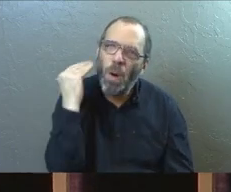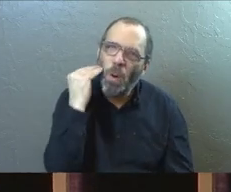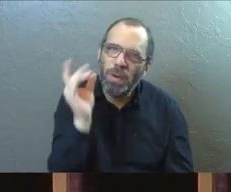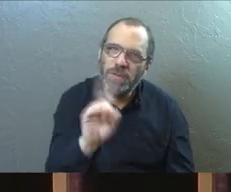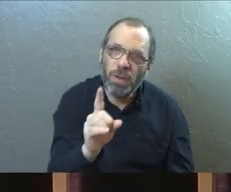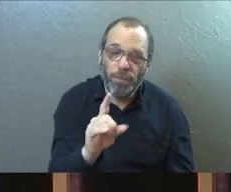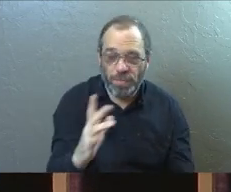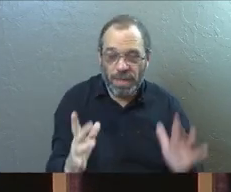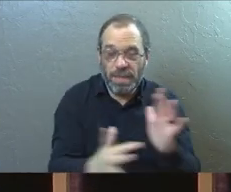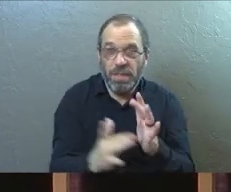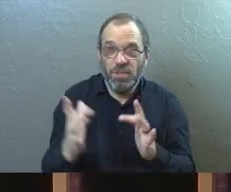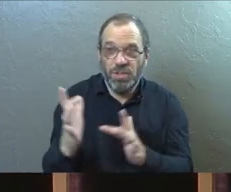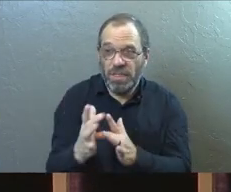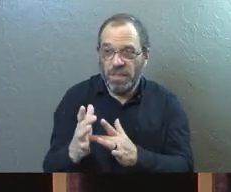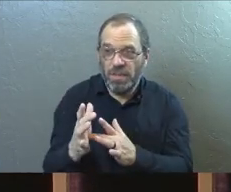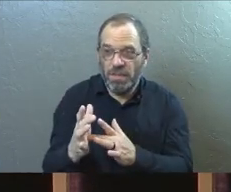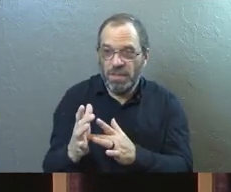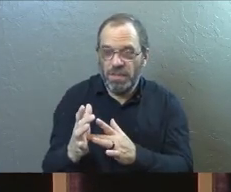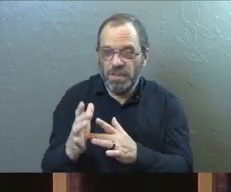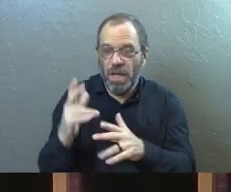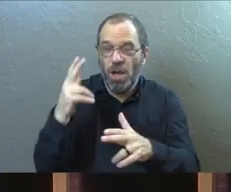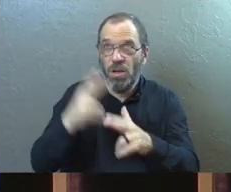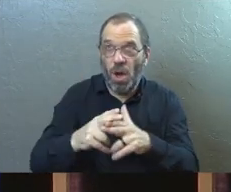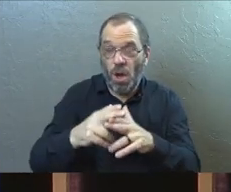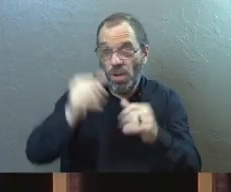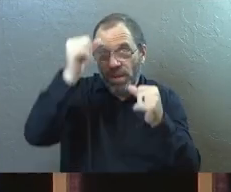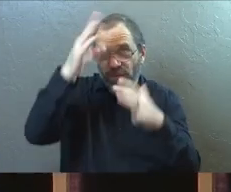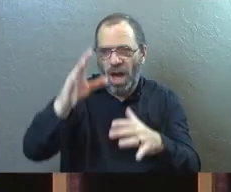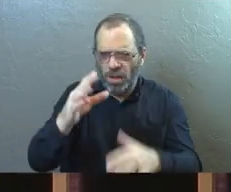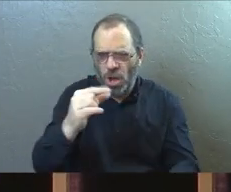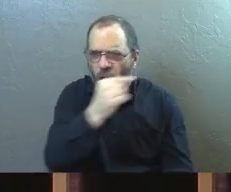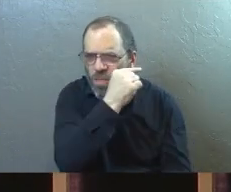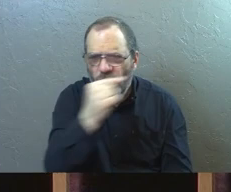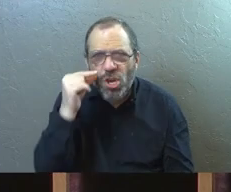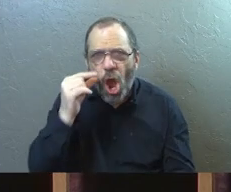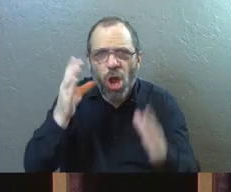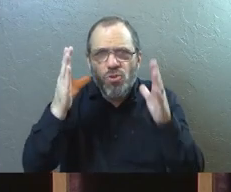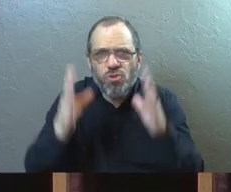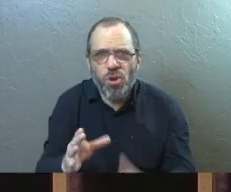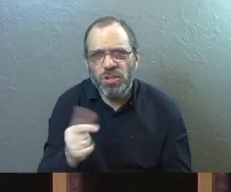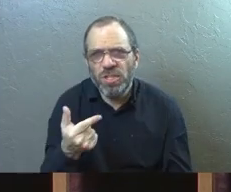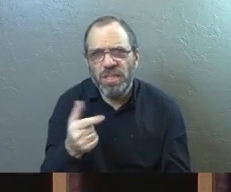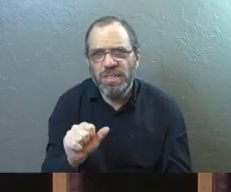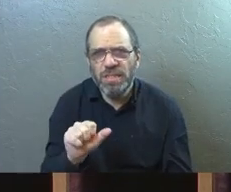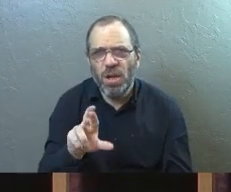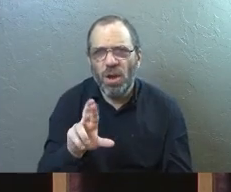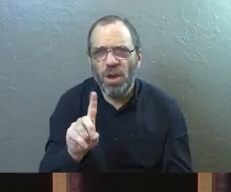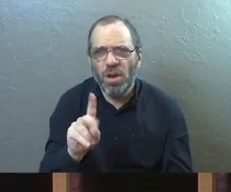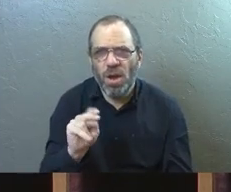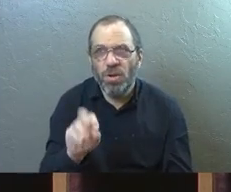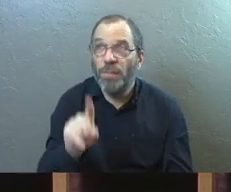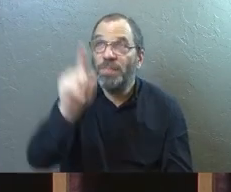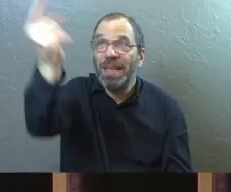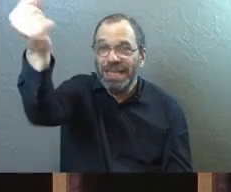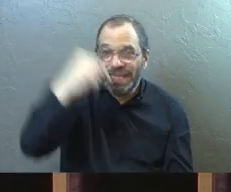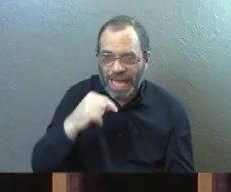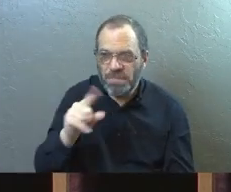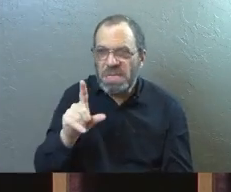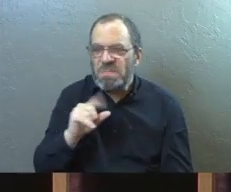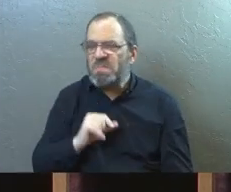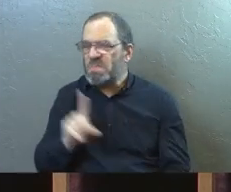So Jesus called God the Father, the gardener, or the vine dresser, and said, he's coming in. He's